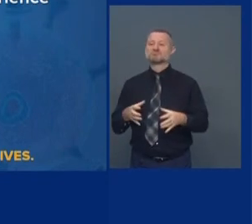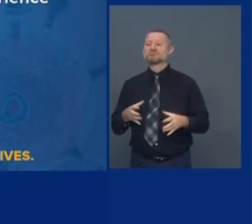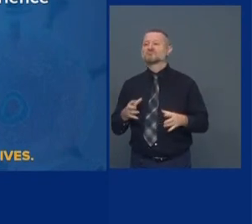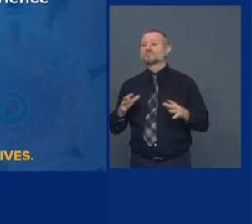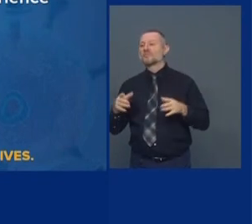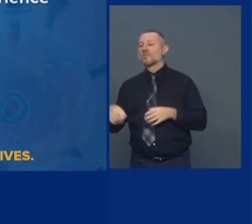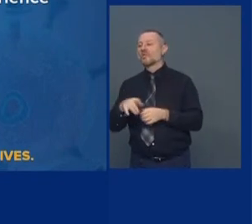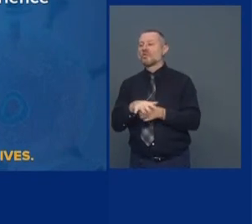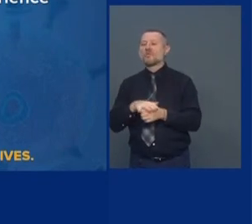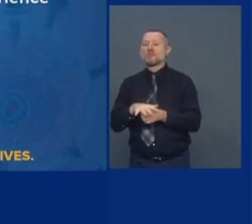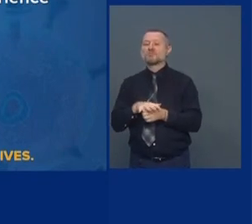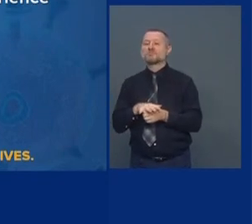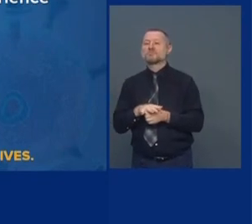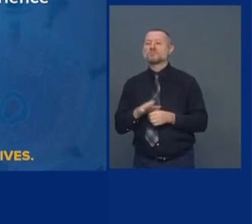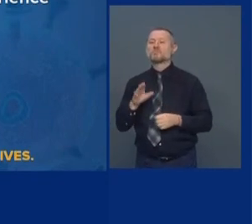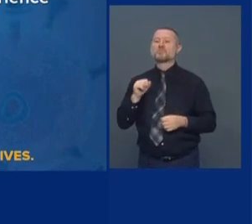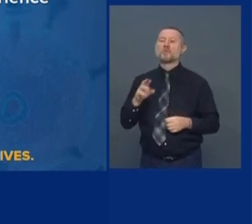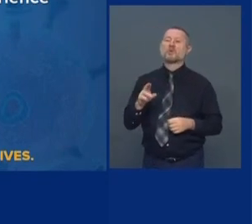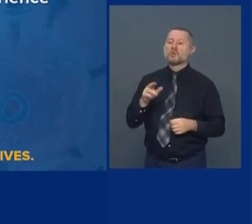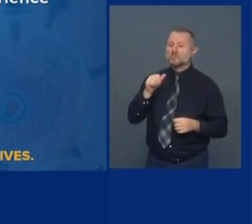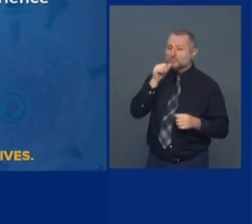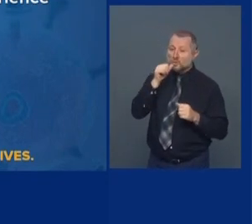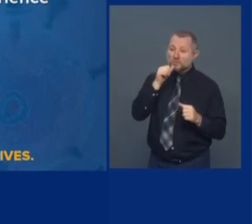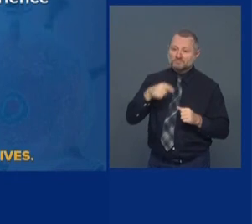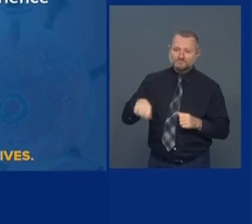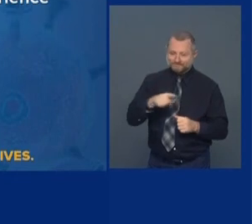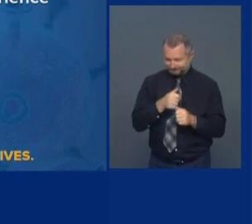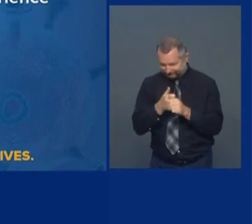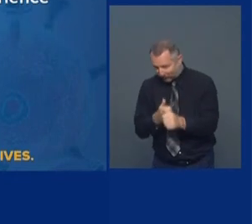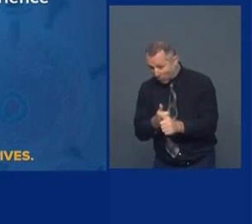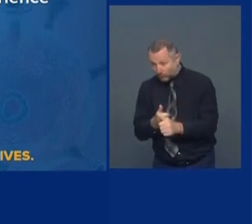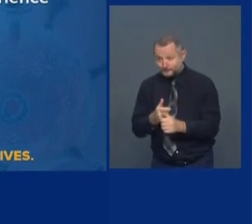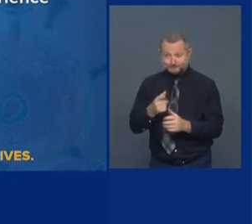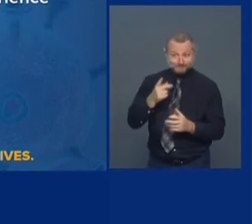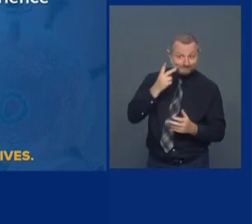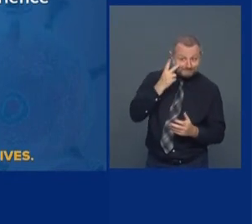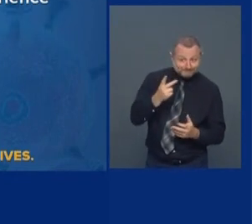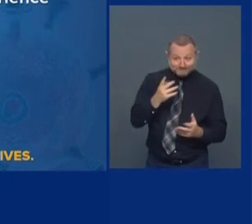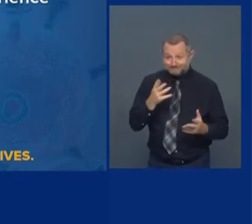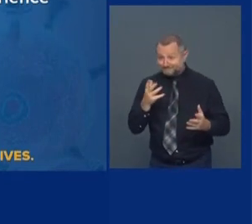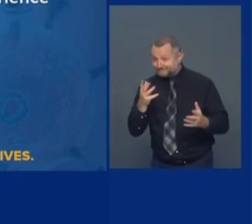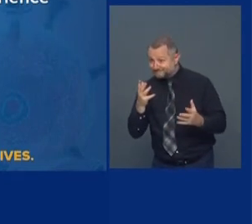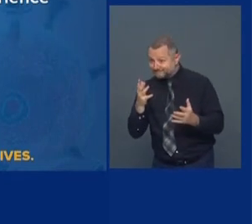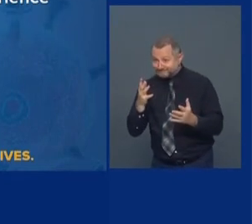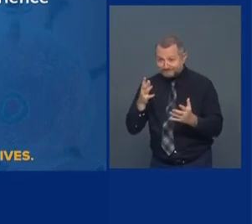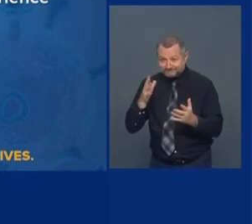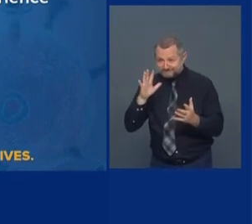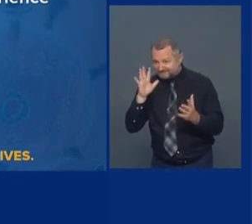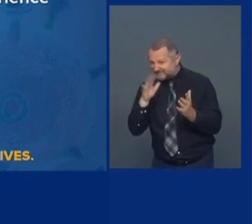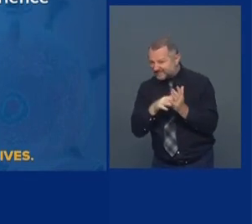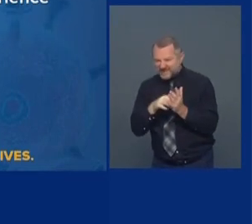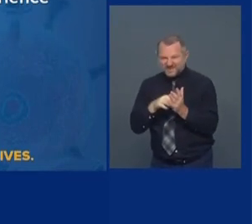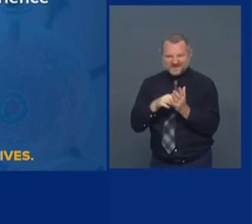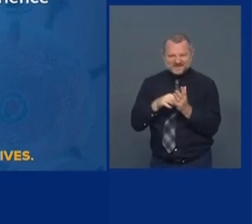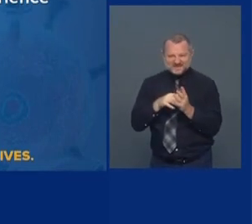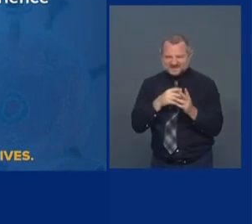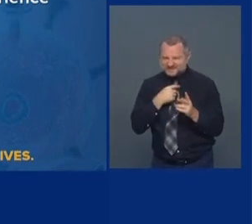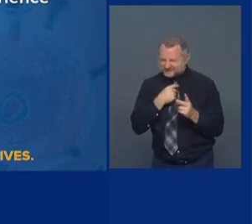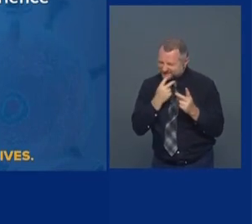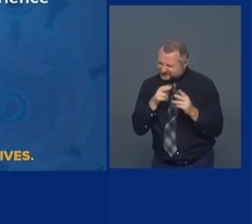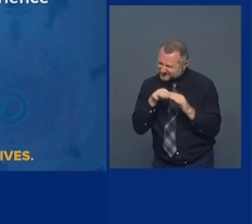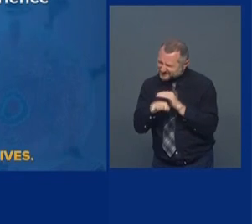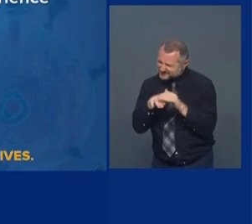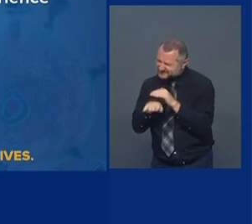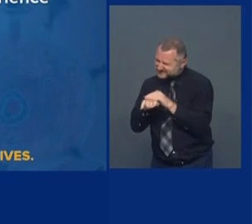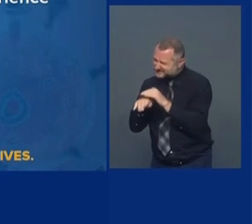As you saw earlier, we did about 5,000 visits in the past couple of days. That is the